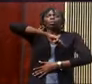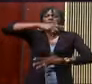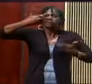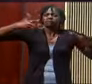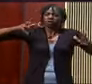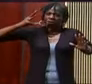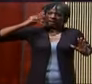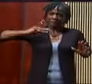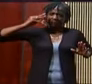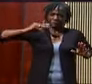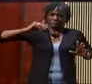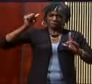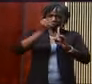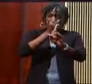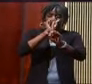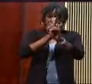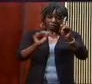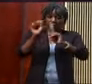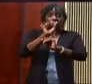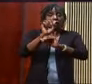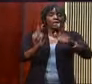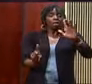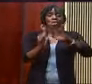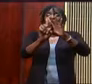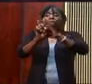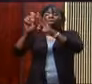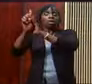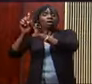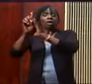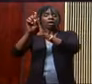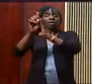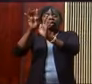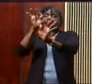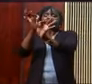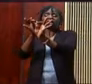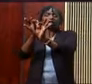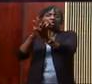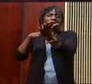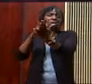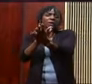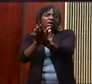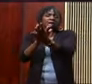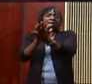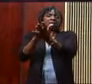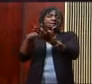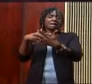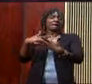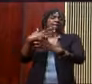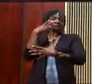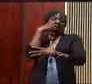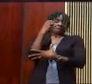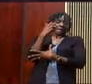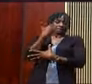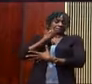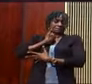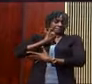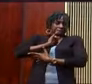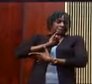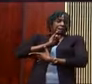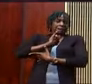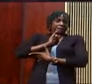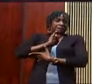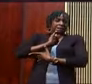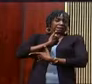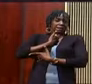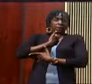it is, a crisis of faith. Some experience self-doubt, others experience such a crisis